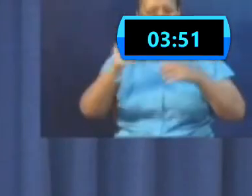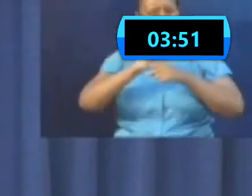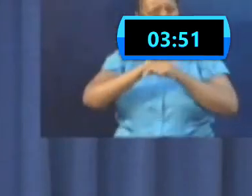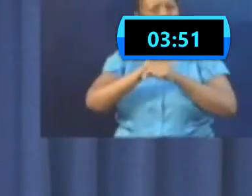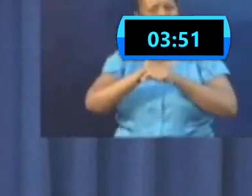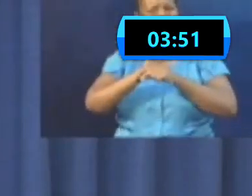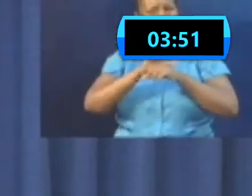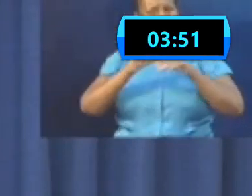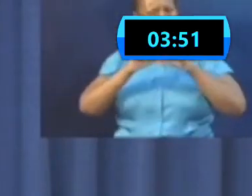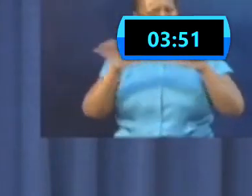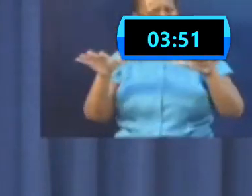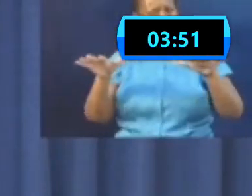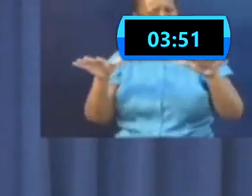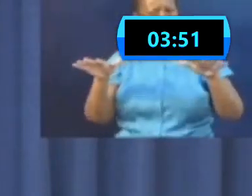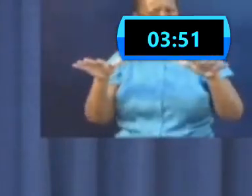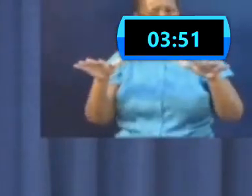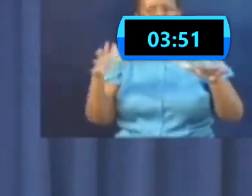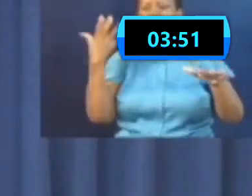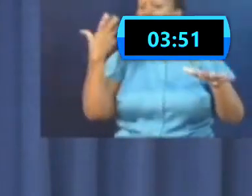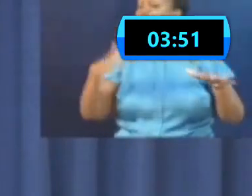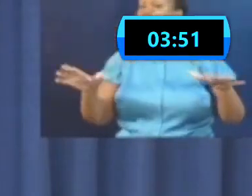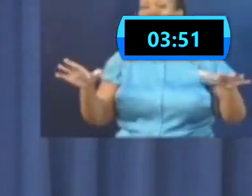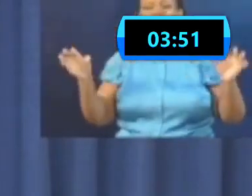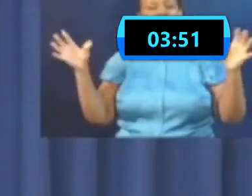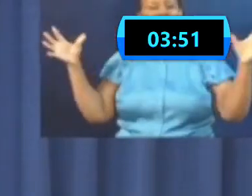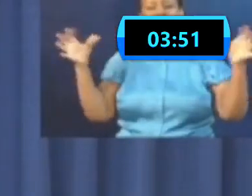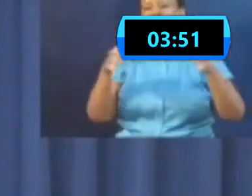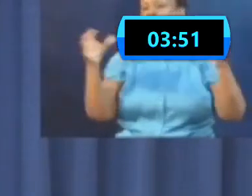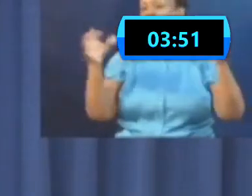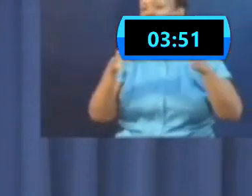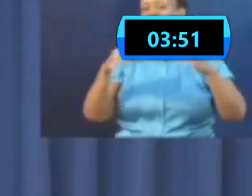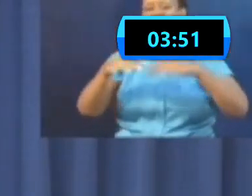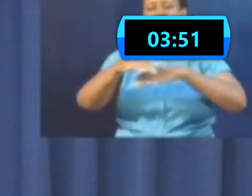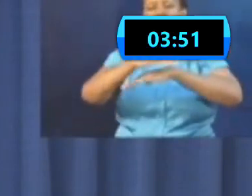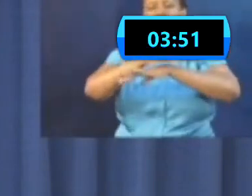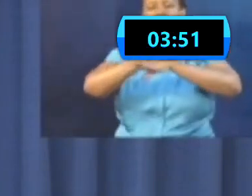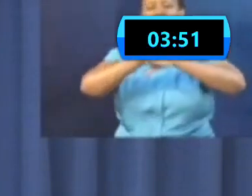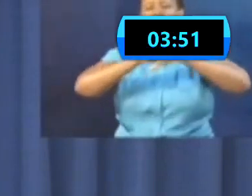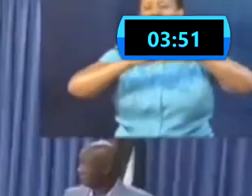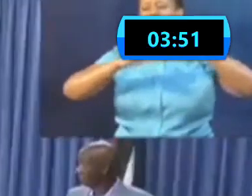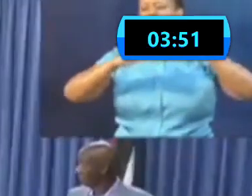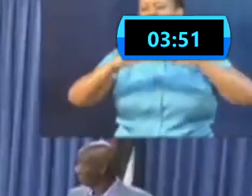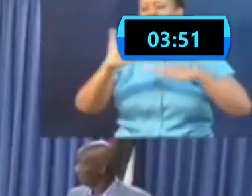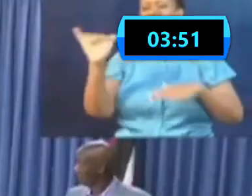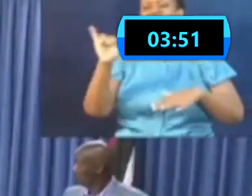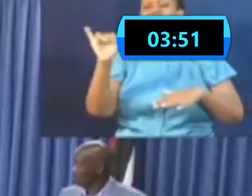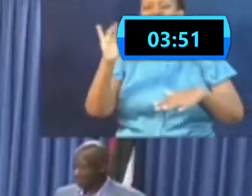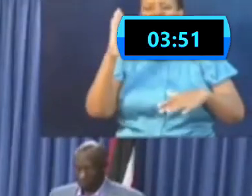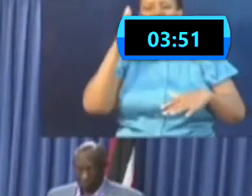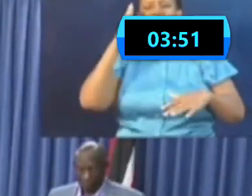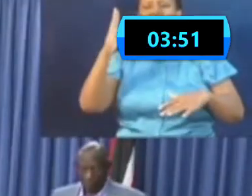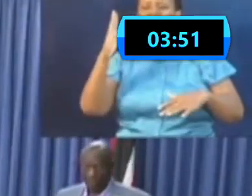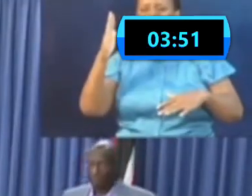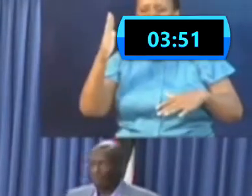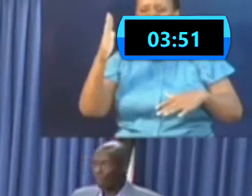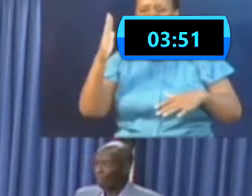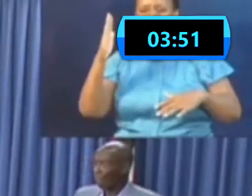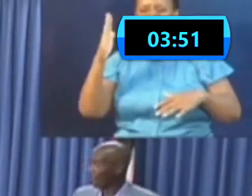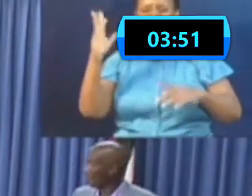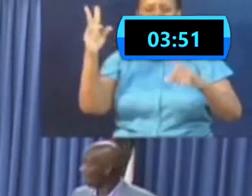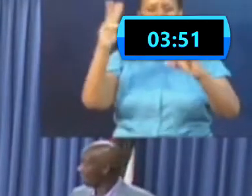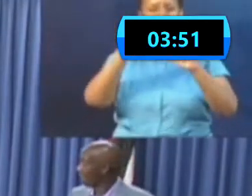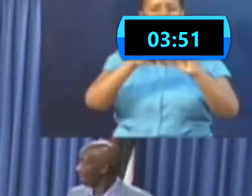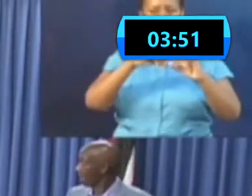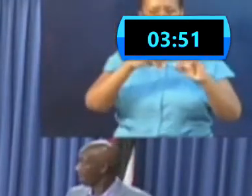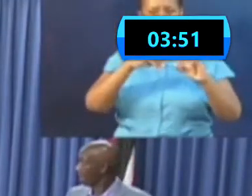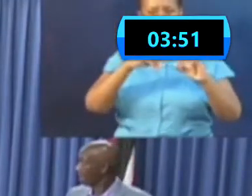of people for whatever purpose. So that's as far as it goes. And this is not to penalize anyone. Let's go back.